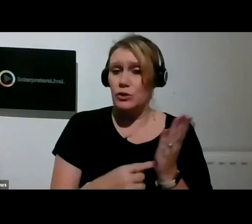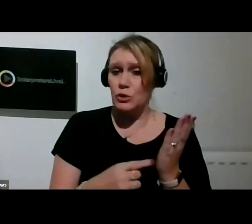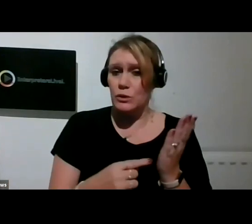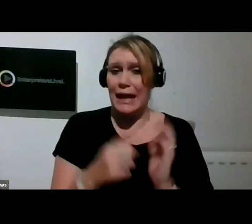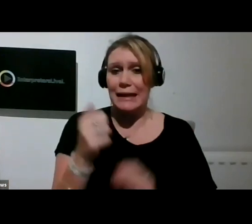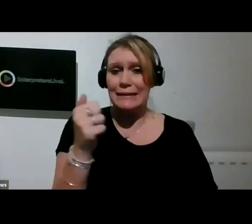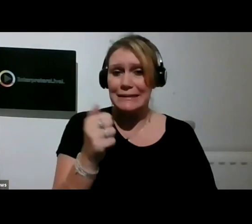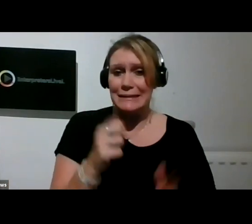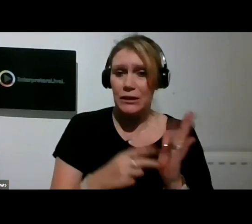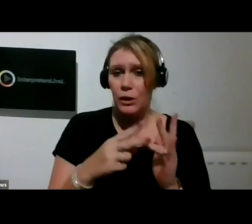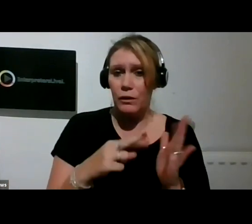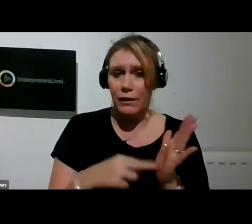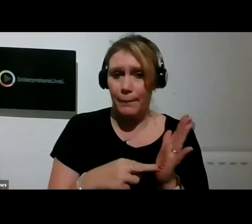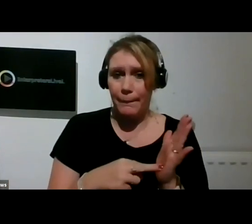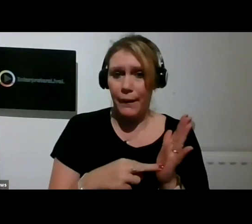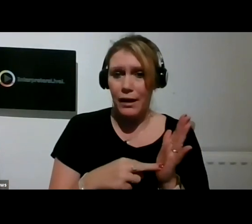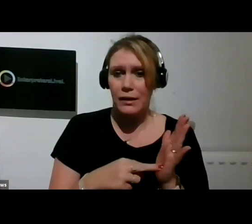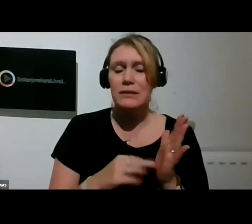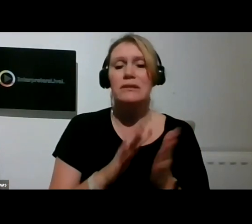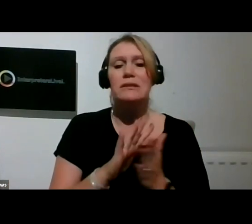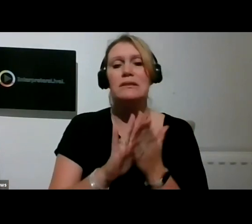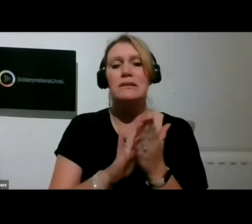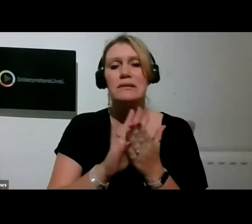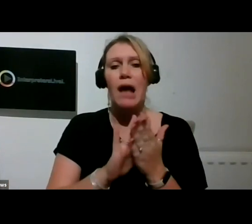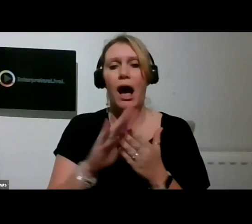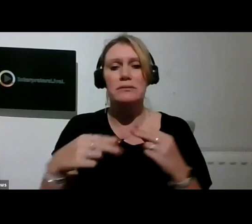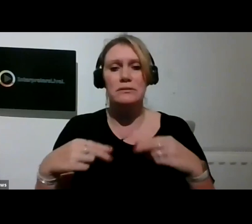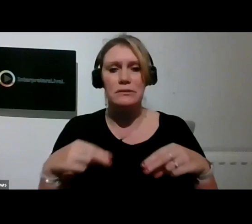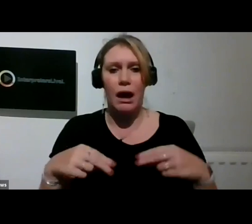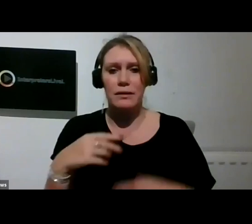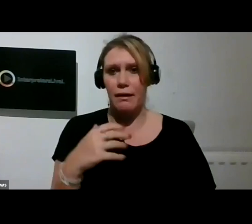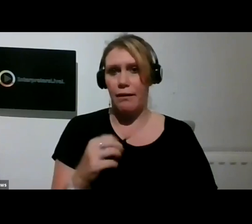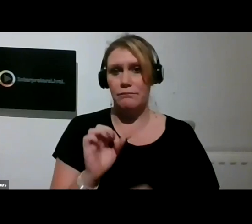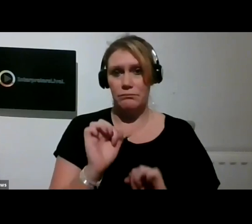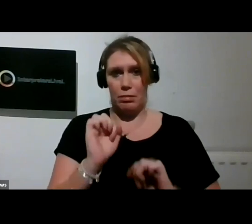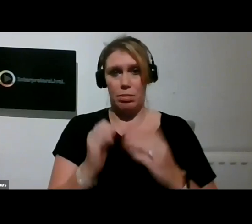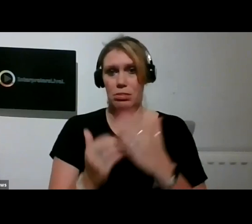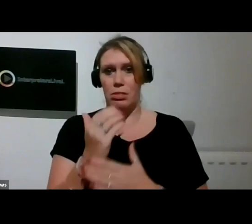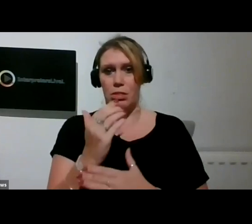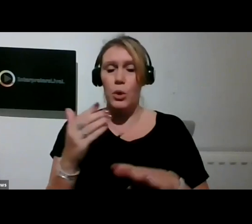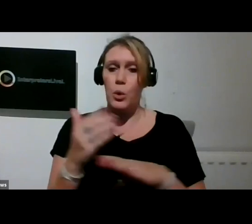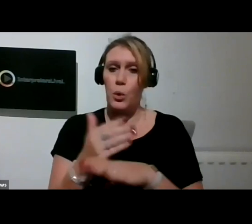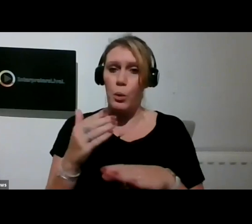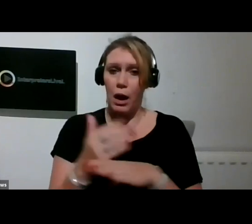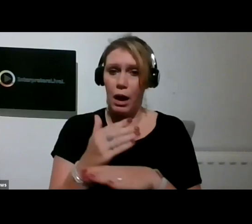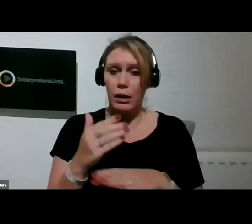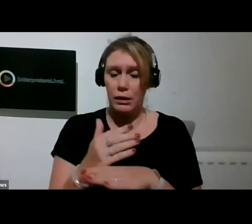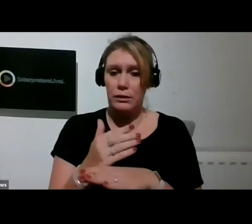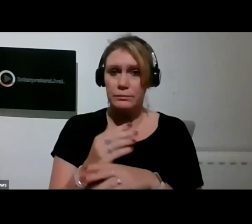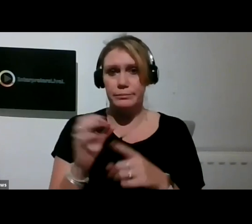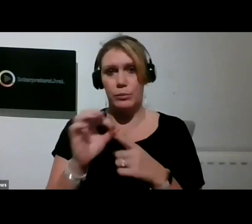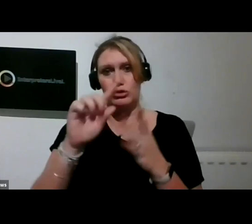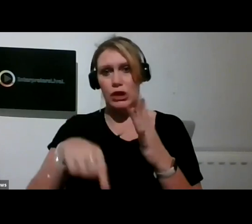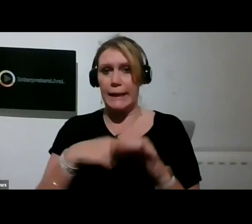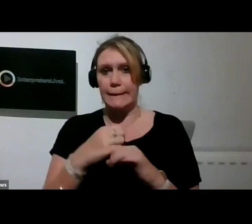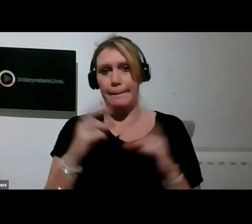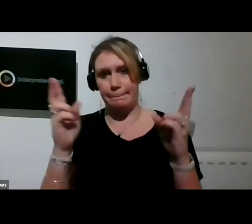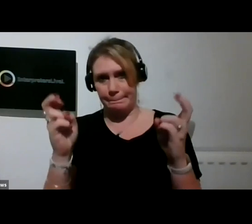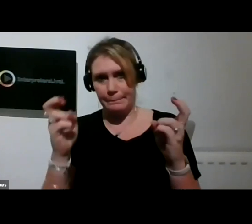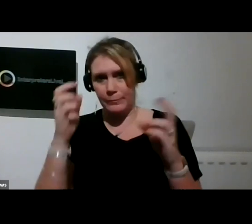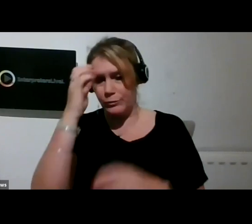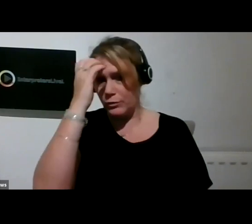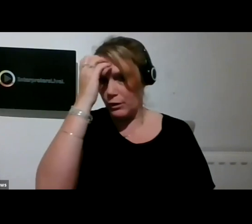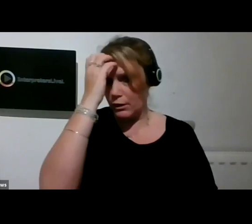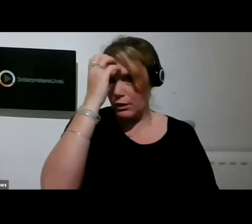festival favourite Sign Dance Collective preview excerpts from their new work Oriente Plus performing from the European mainland